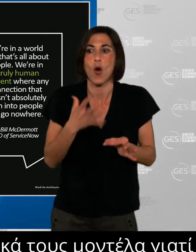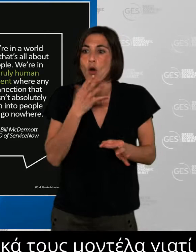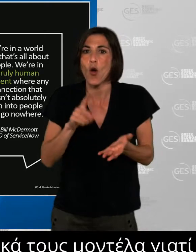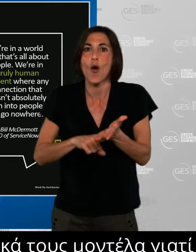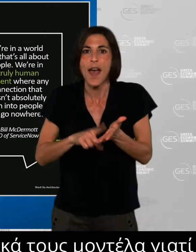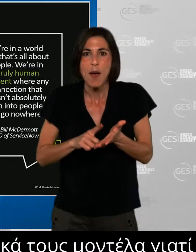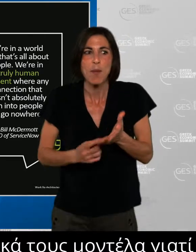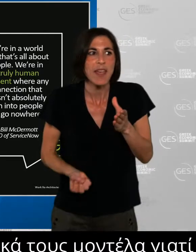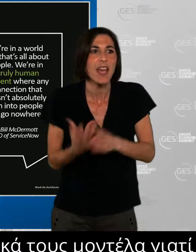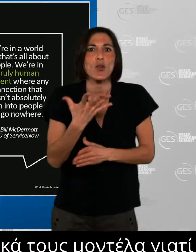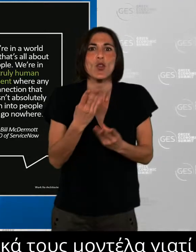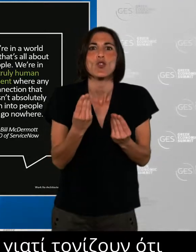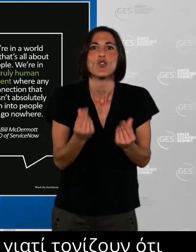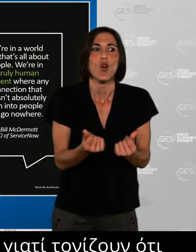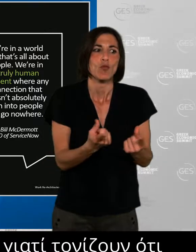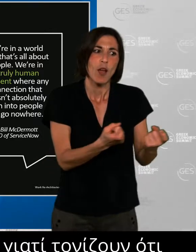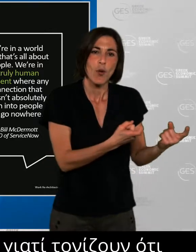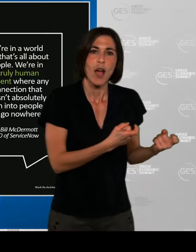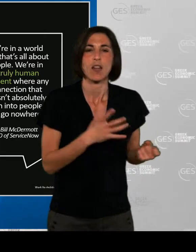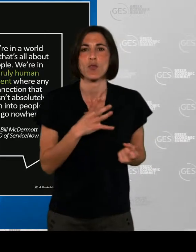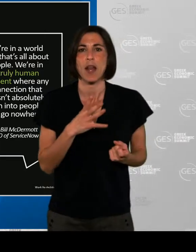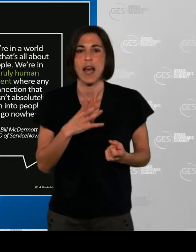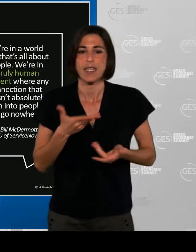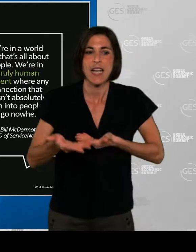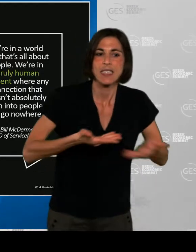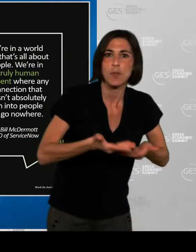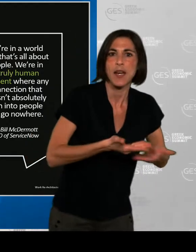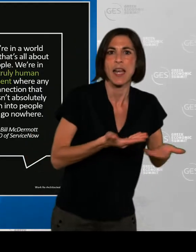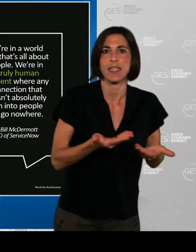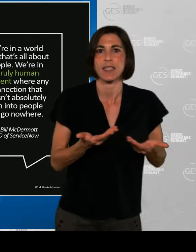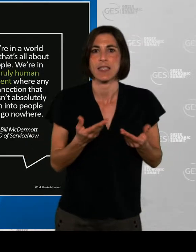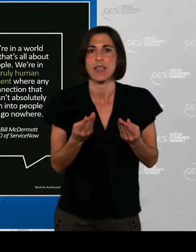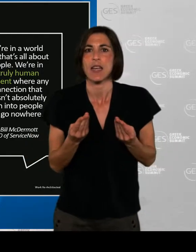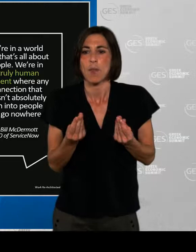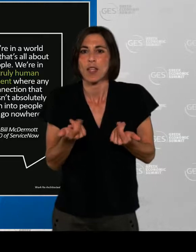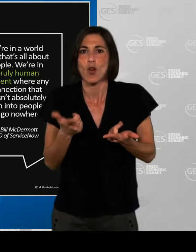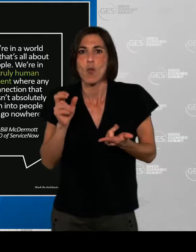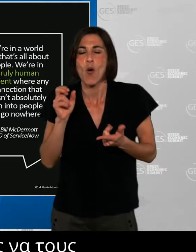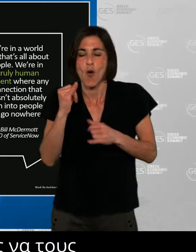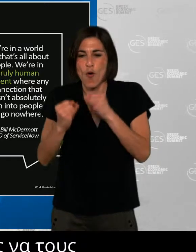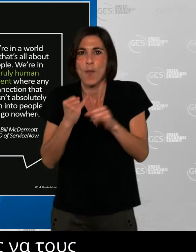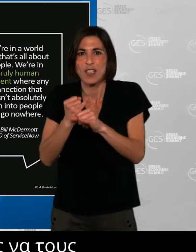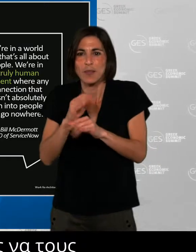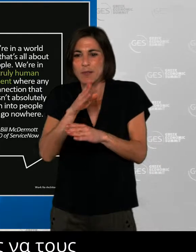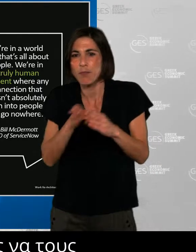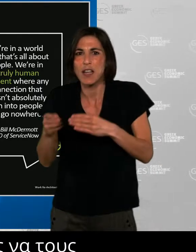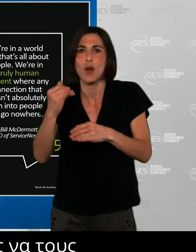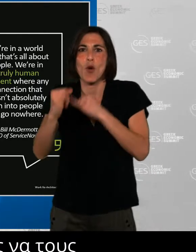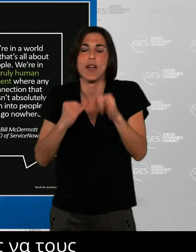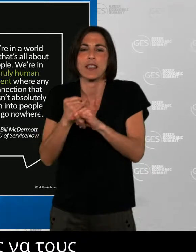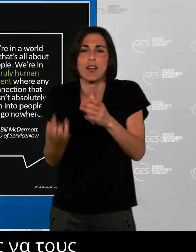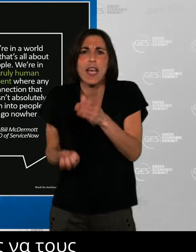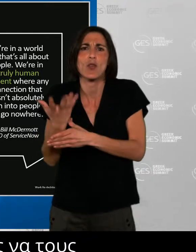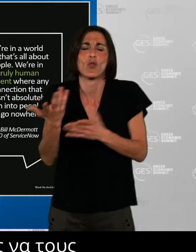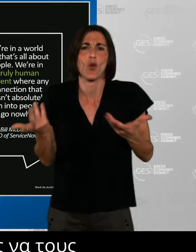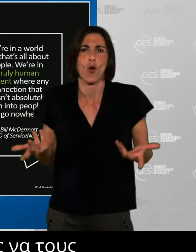to serve their markets virtually in a hybrid fashion. And so that's now proliferating. We're seeing changes in